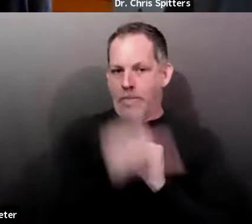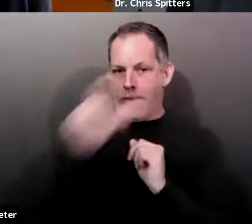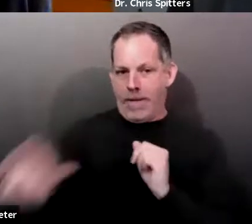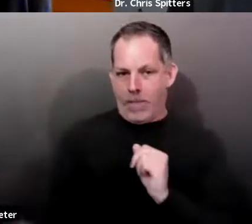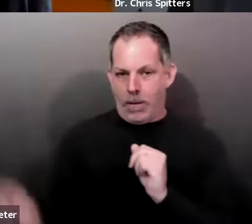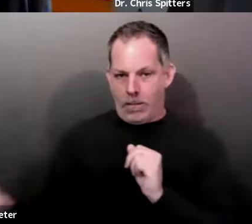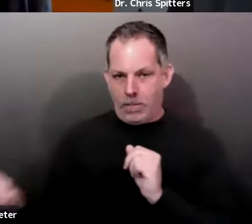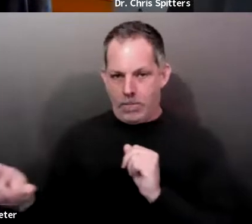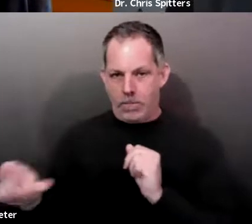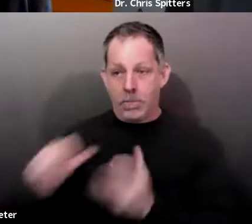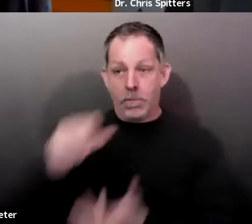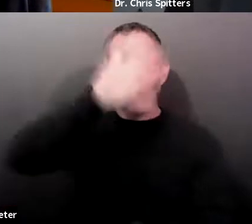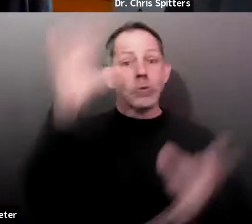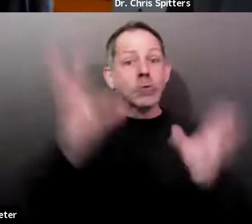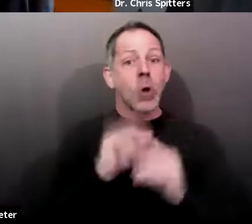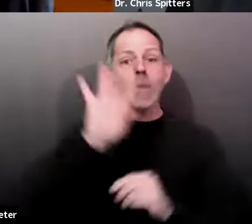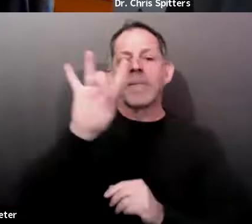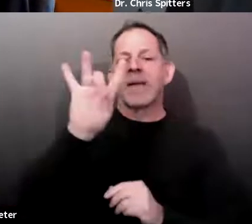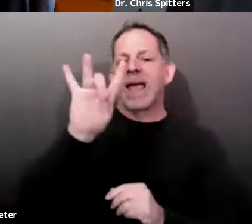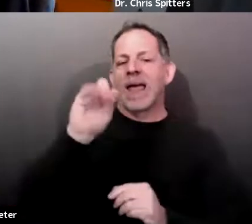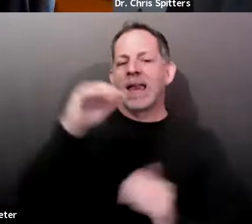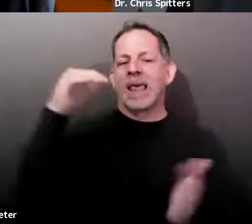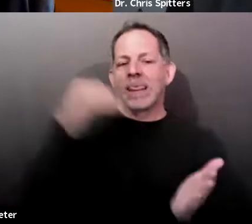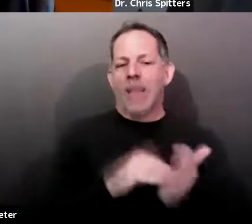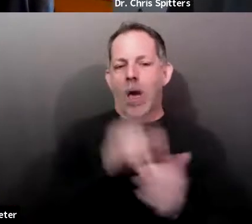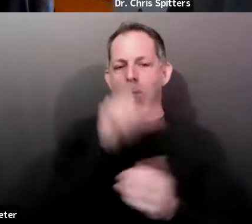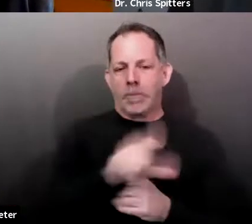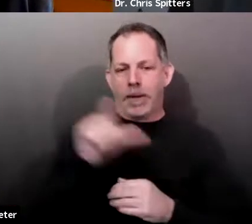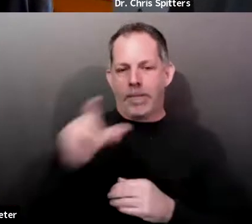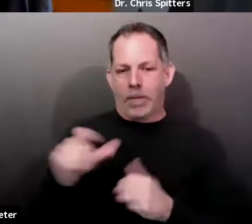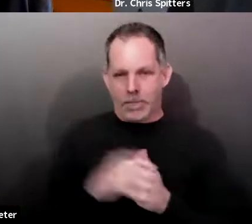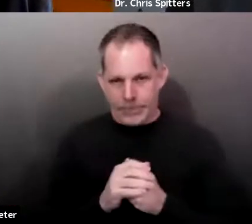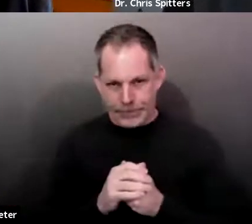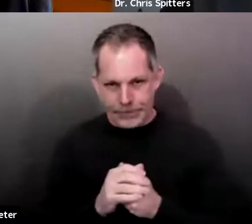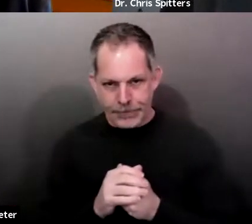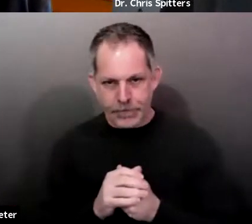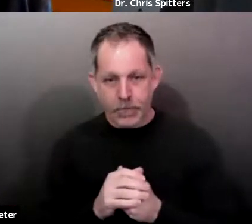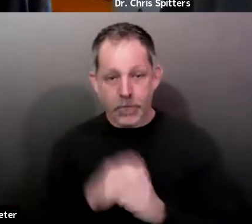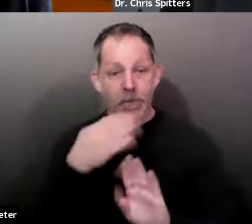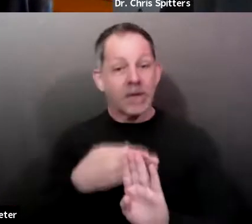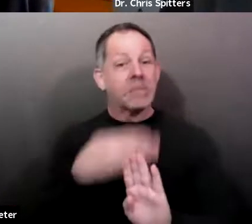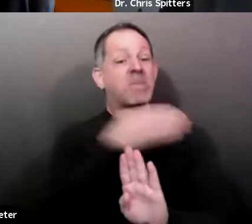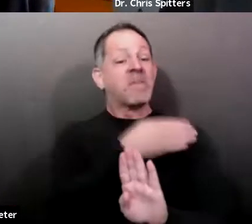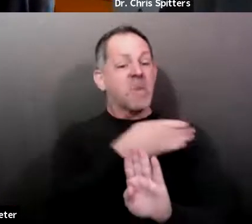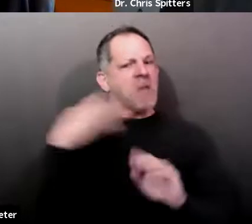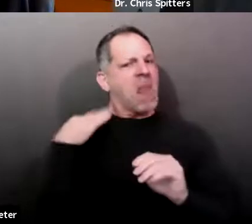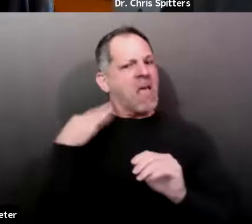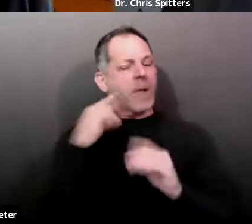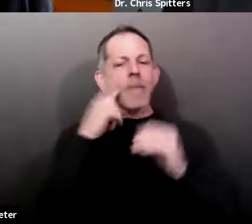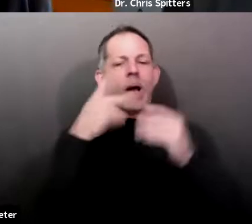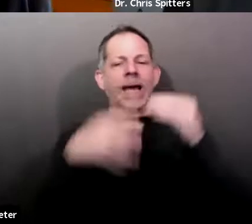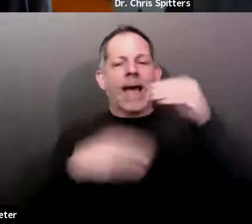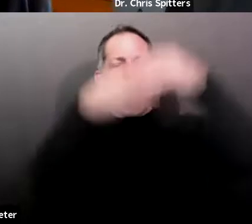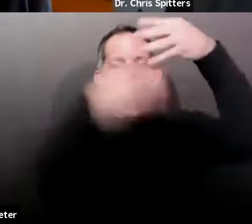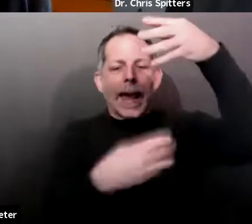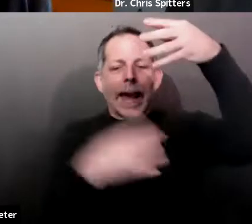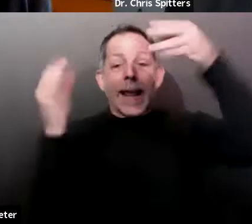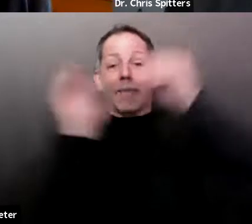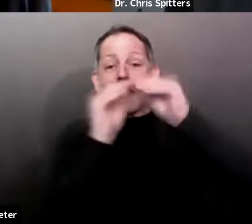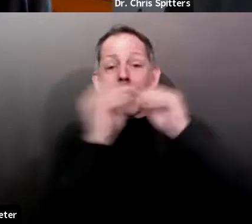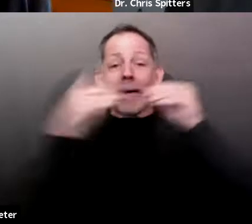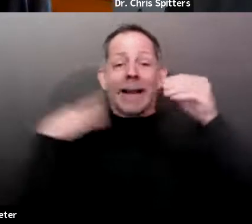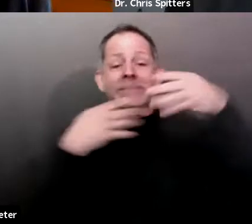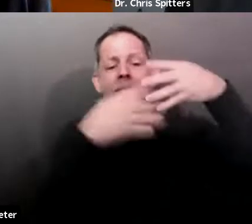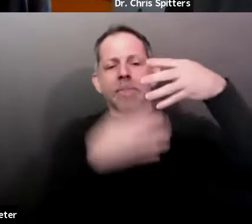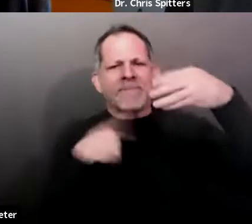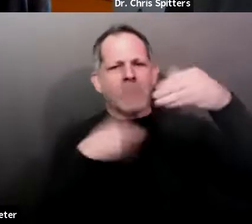previously the eligible population of older adults and people over 50 in multi